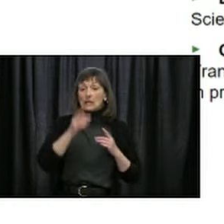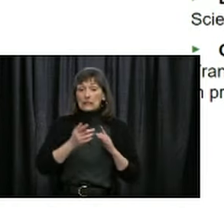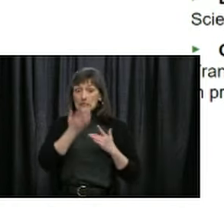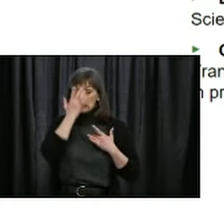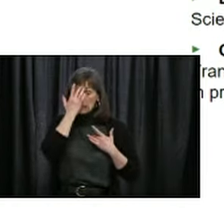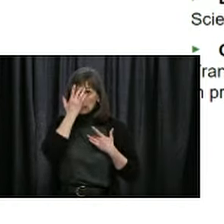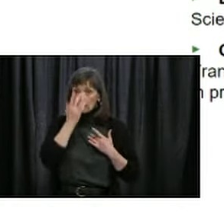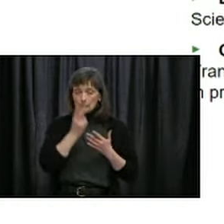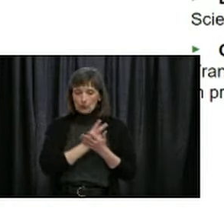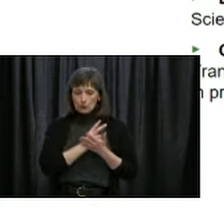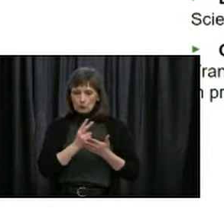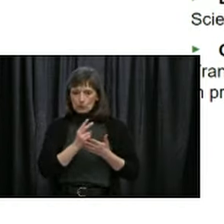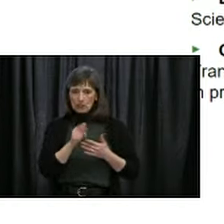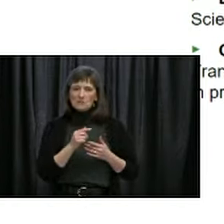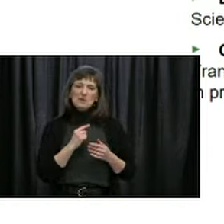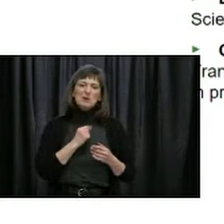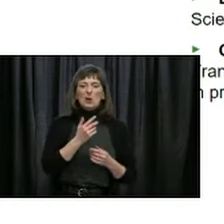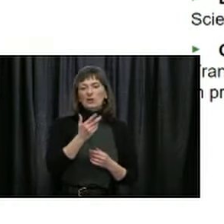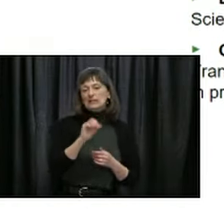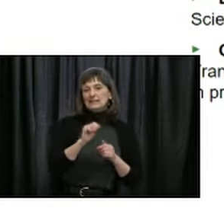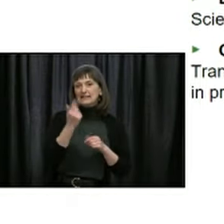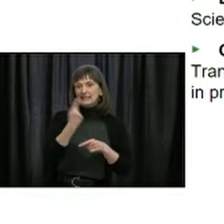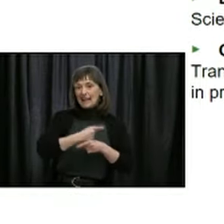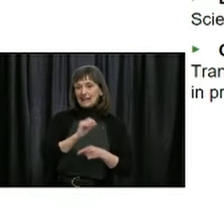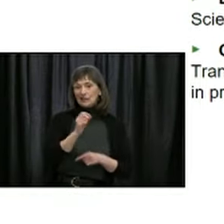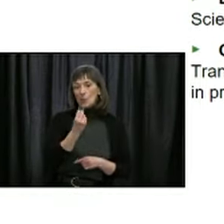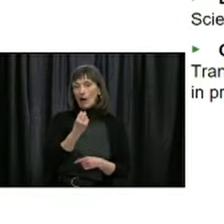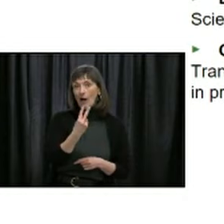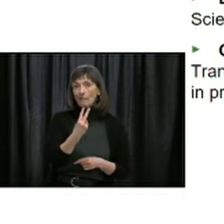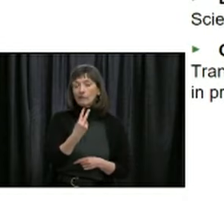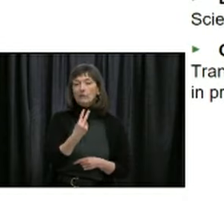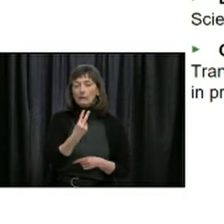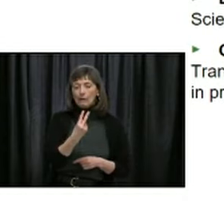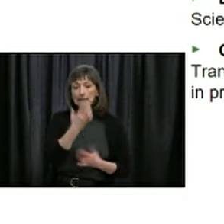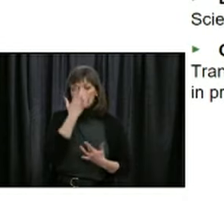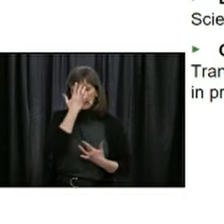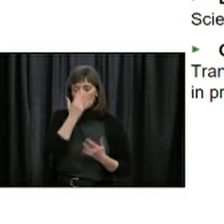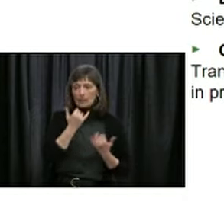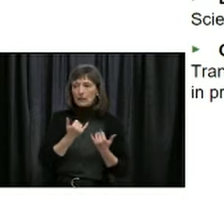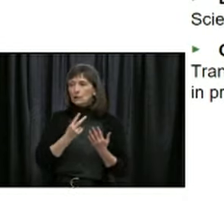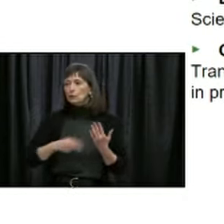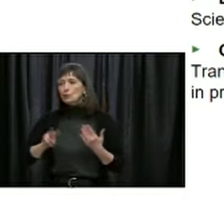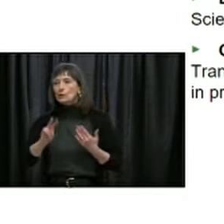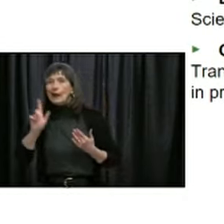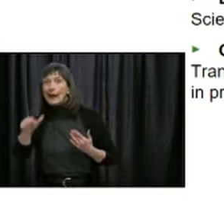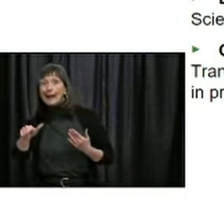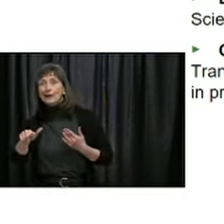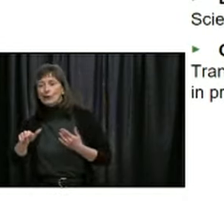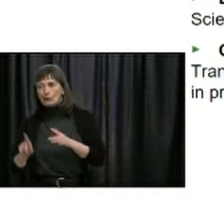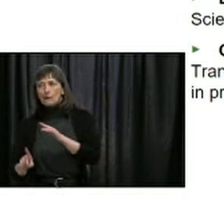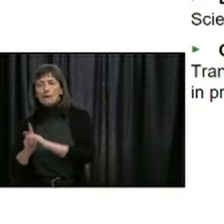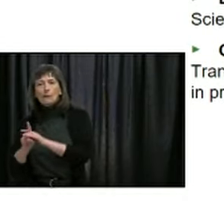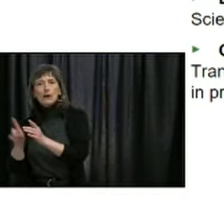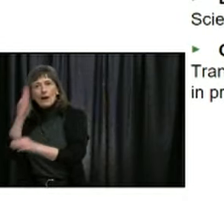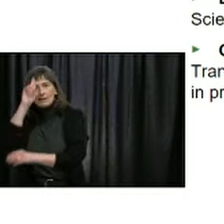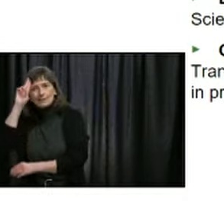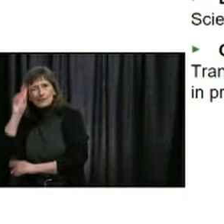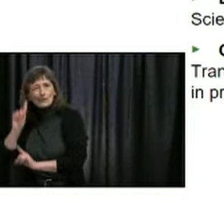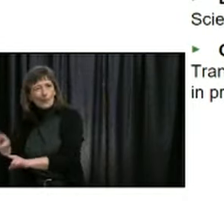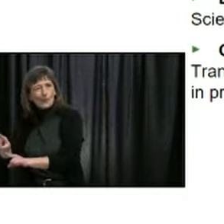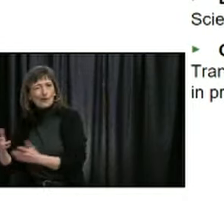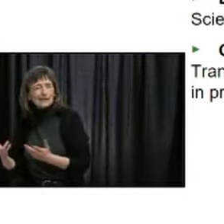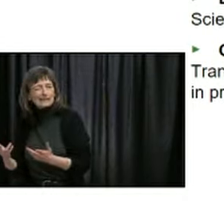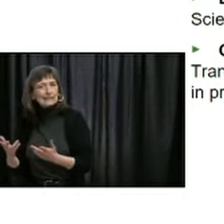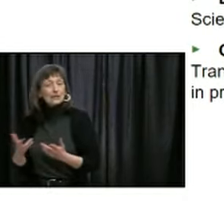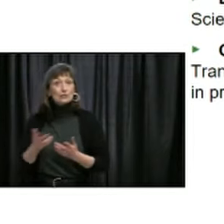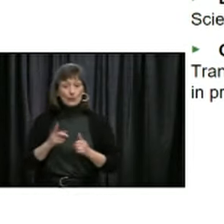than that before someone presents to hospital. So the consequences of measures we relax on day one could take two to three weeks to become